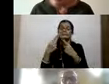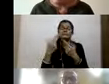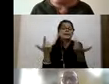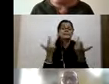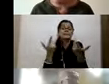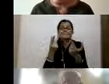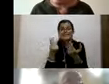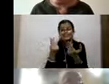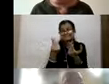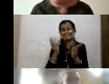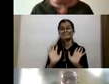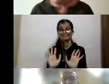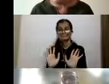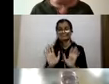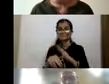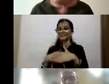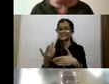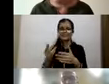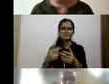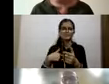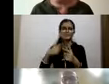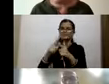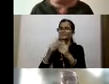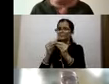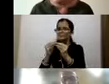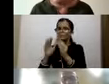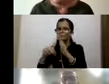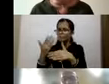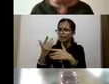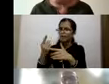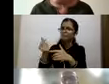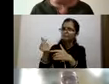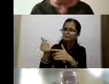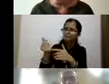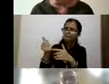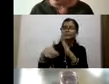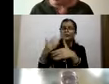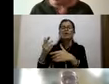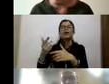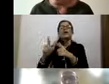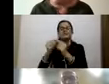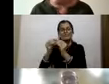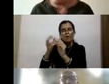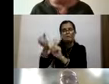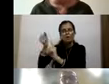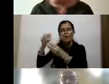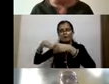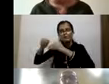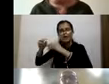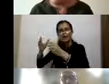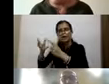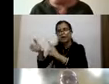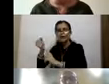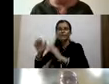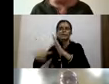at the end of the day, what convinced them was when the jobs and the money started flowing. And that was for them the transformation, right? Oh yeah, she's talking the truth.